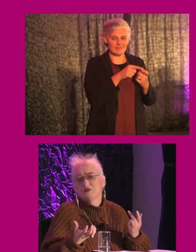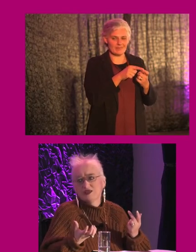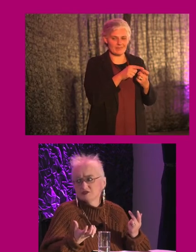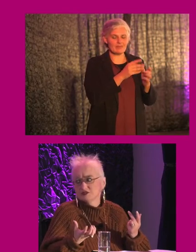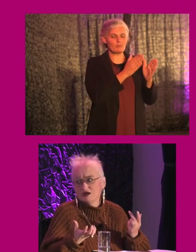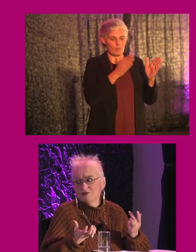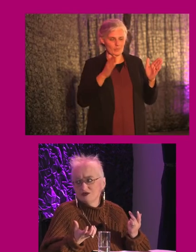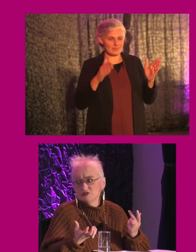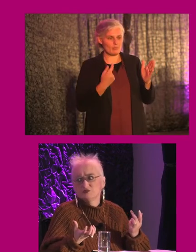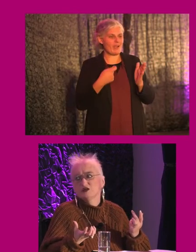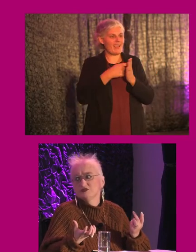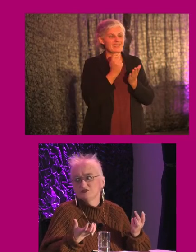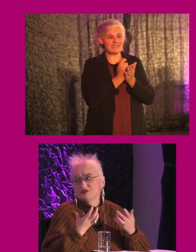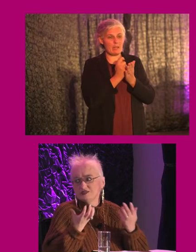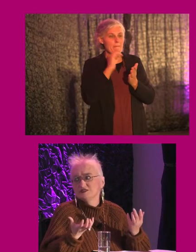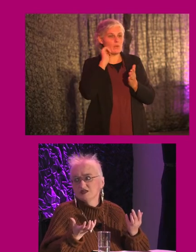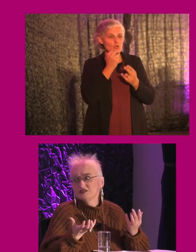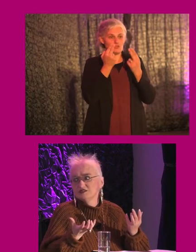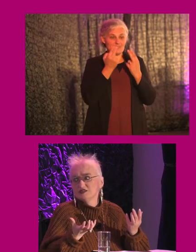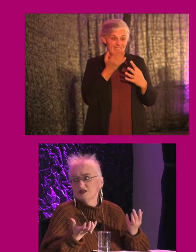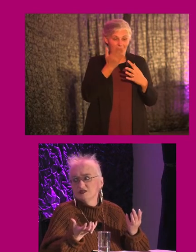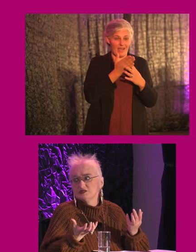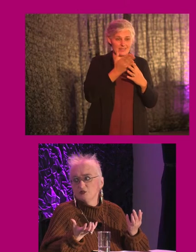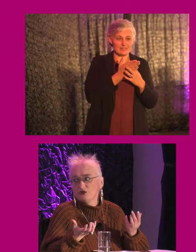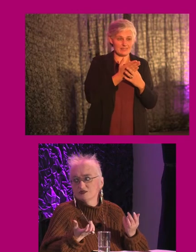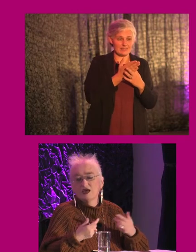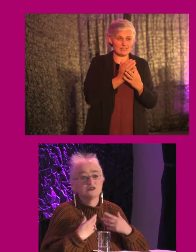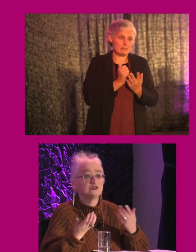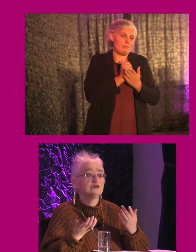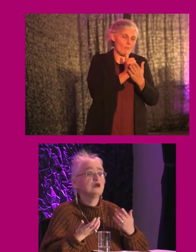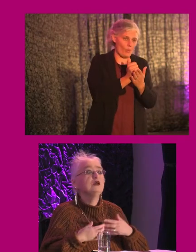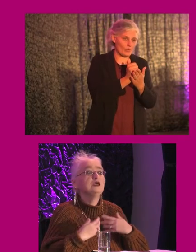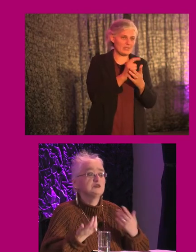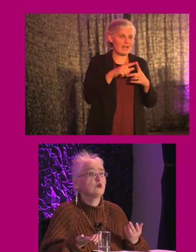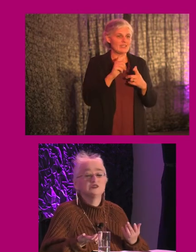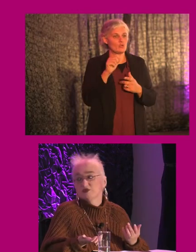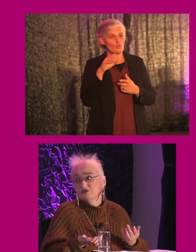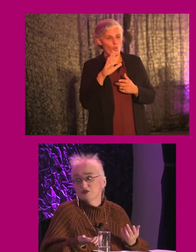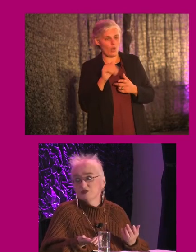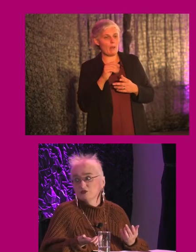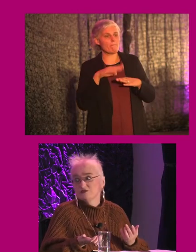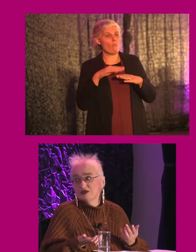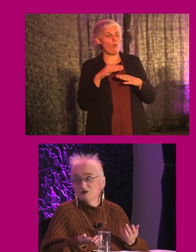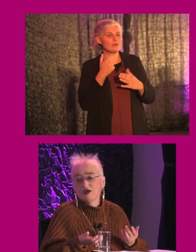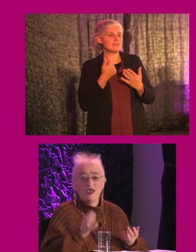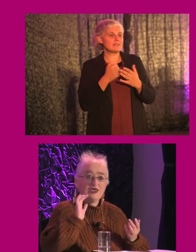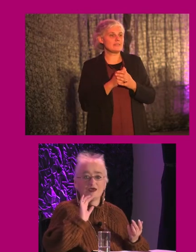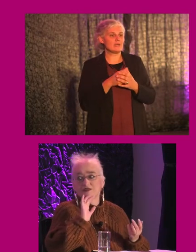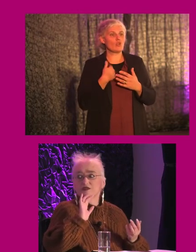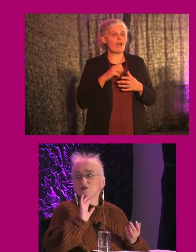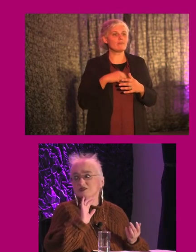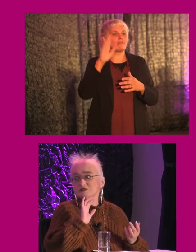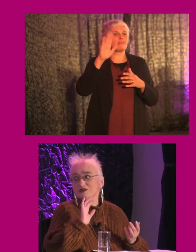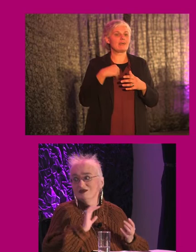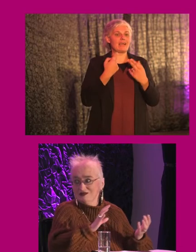don't have to spend extra time just because you need this access support, and two, it's more discreet for people. They don't have to kind of go, hey, I